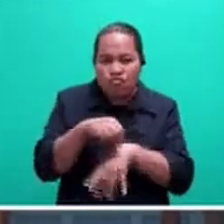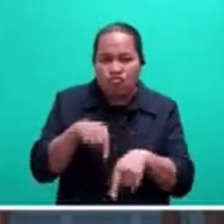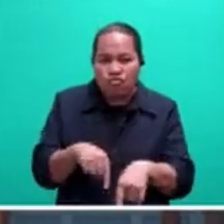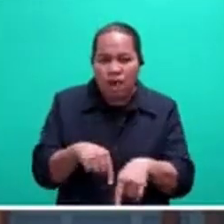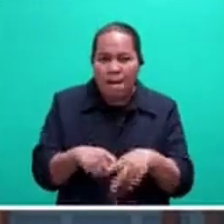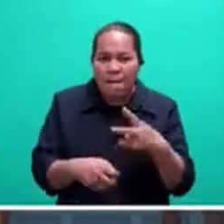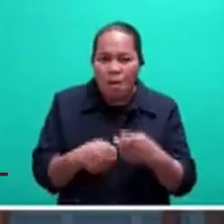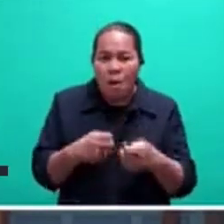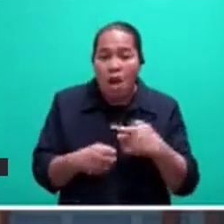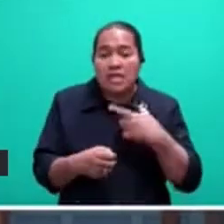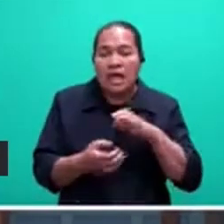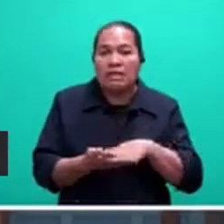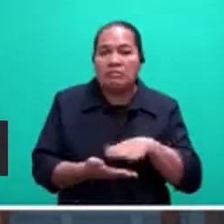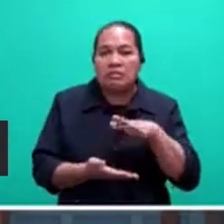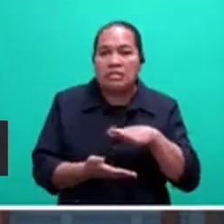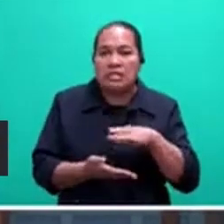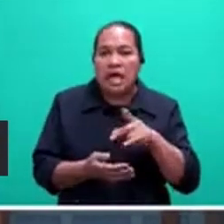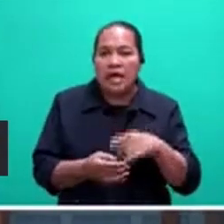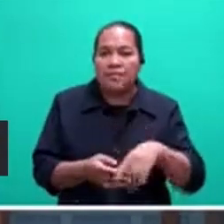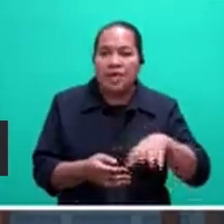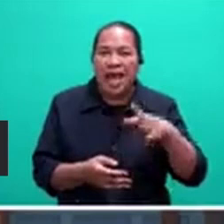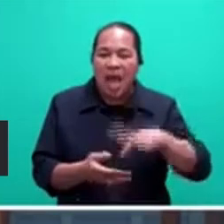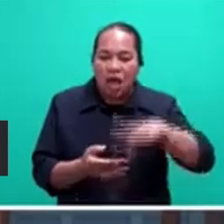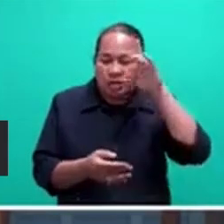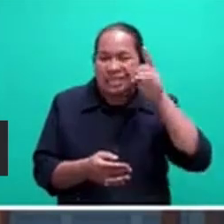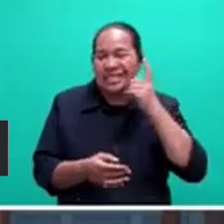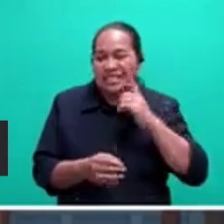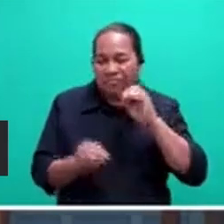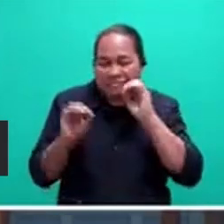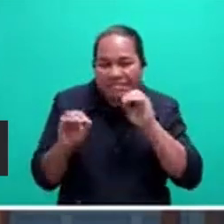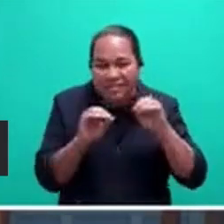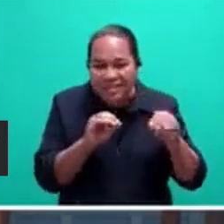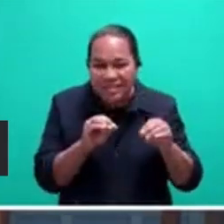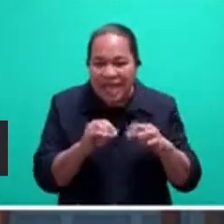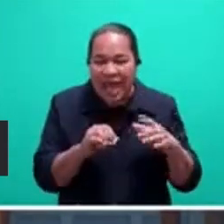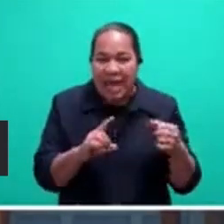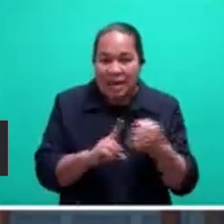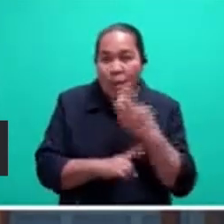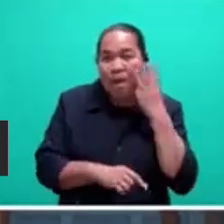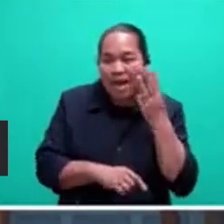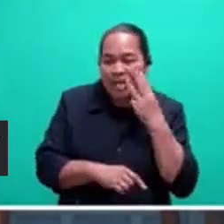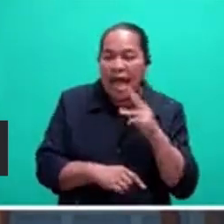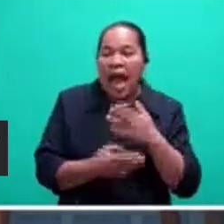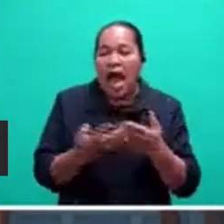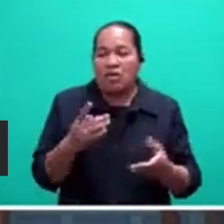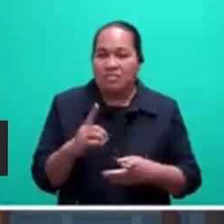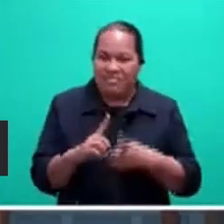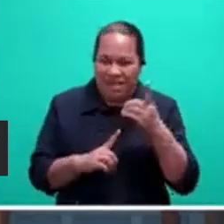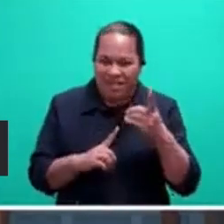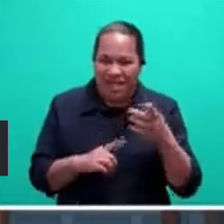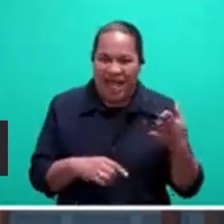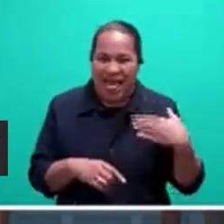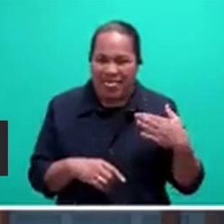increased education and awareness campaigns, to our people on developing healthy attitudes towards sex,